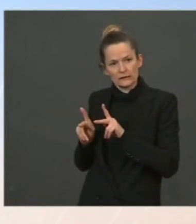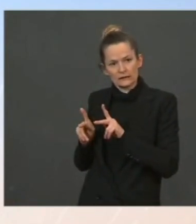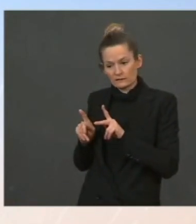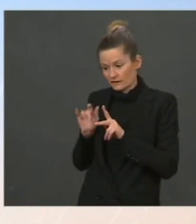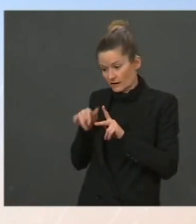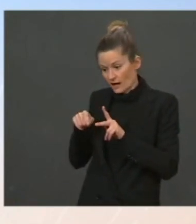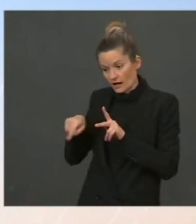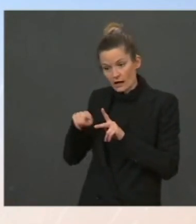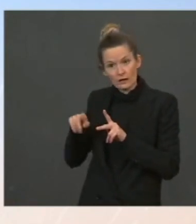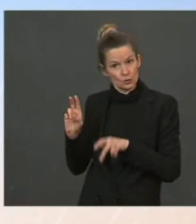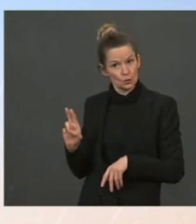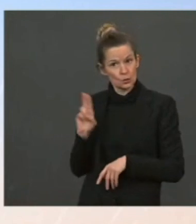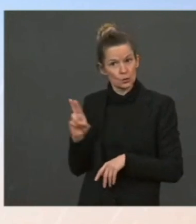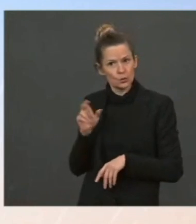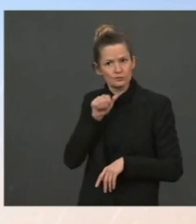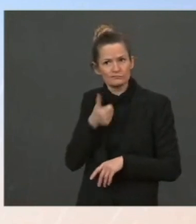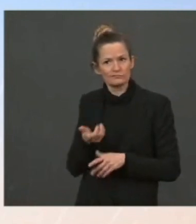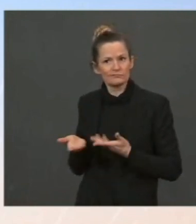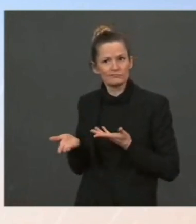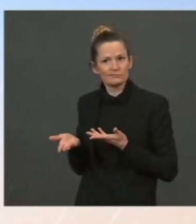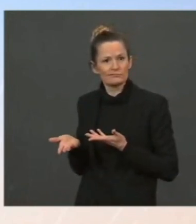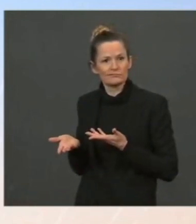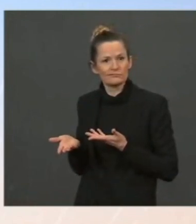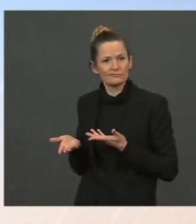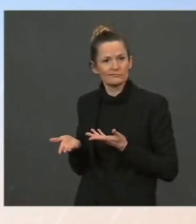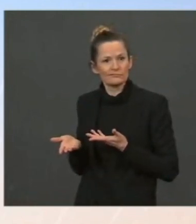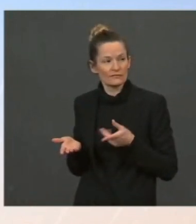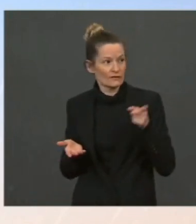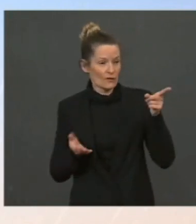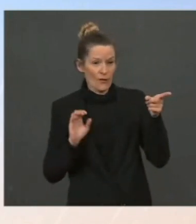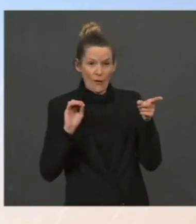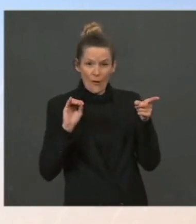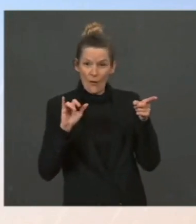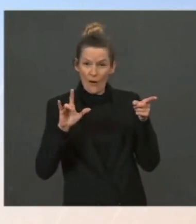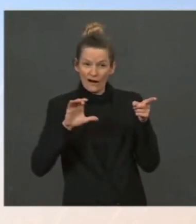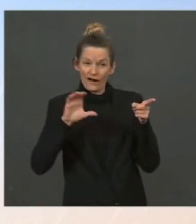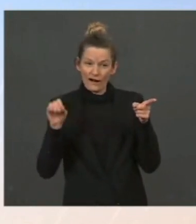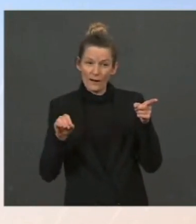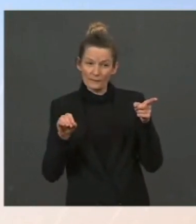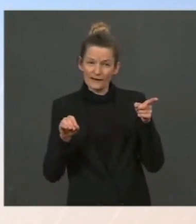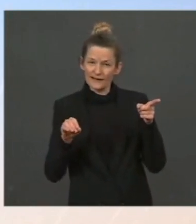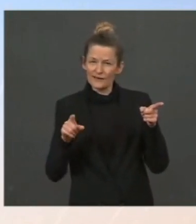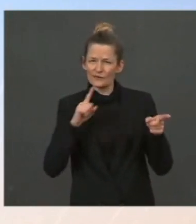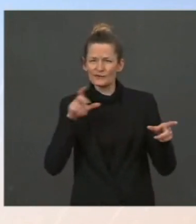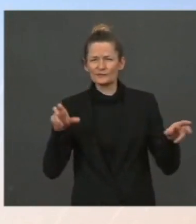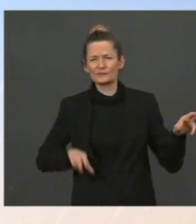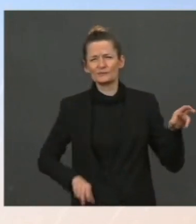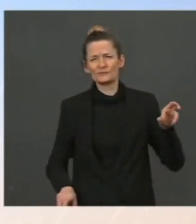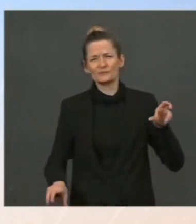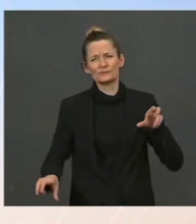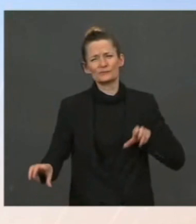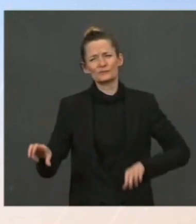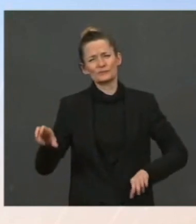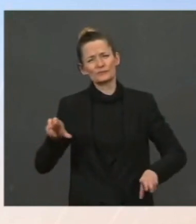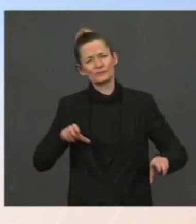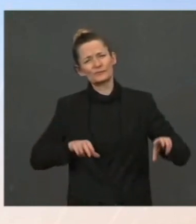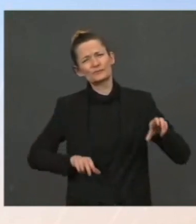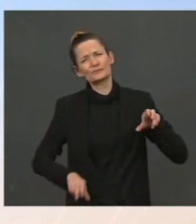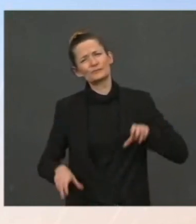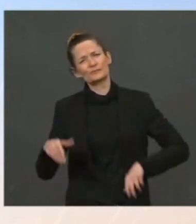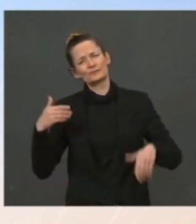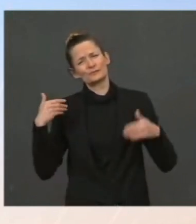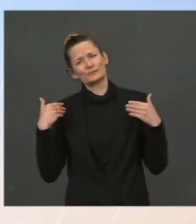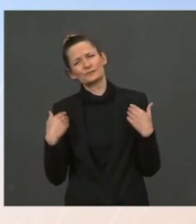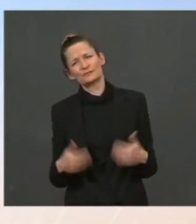is making enormous profits. They're back up to above where they were before the pandemic started. So